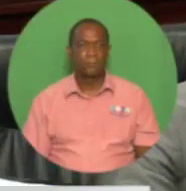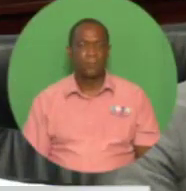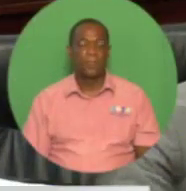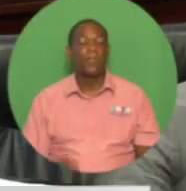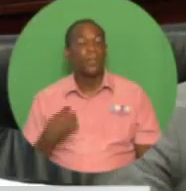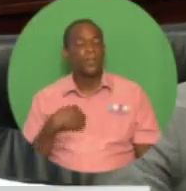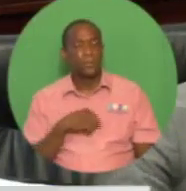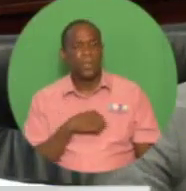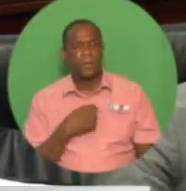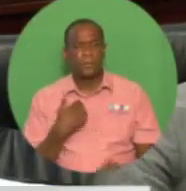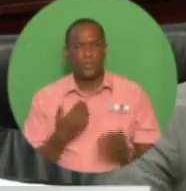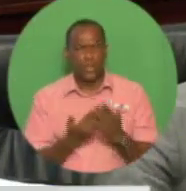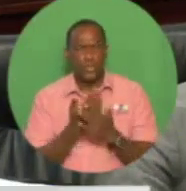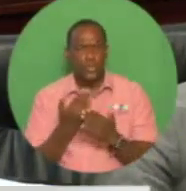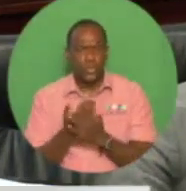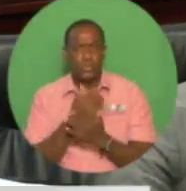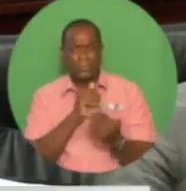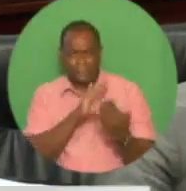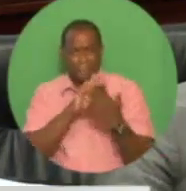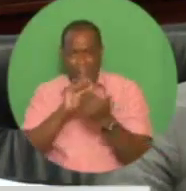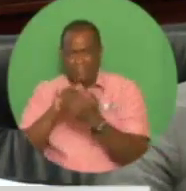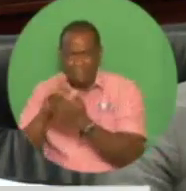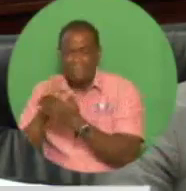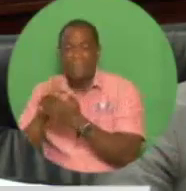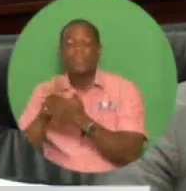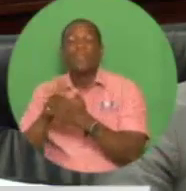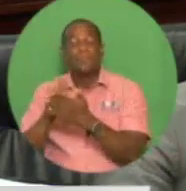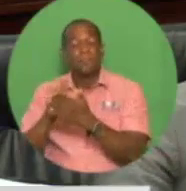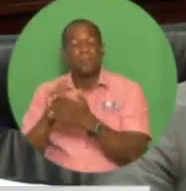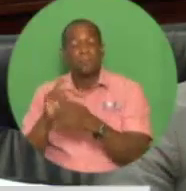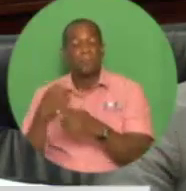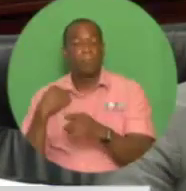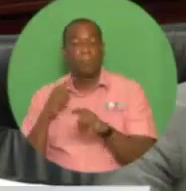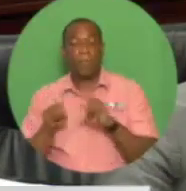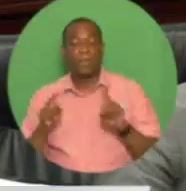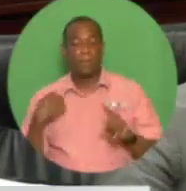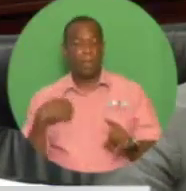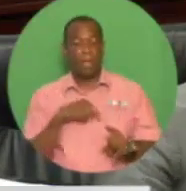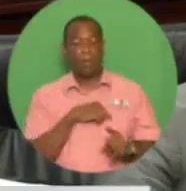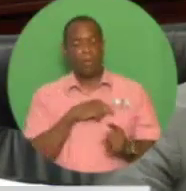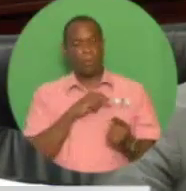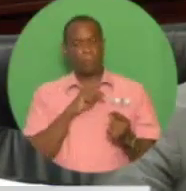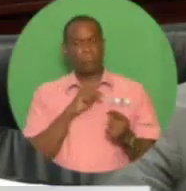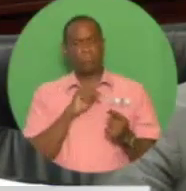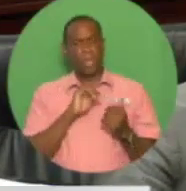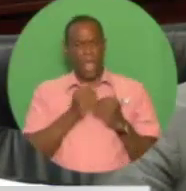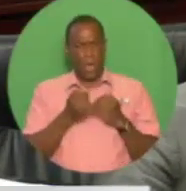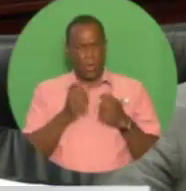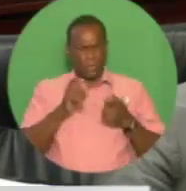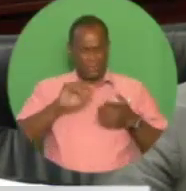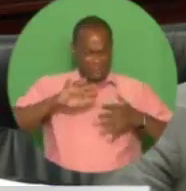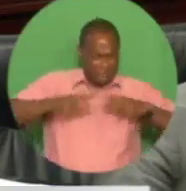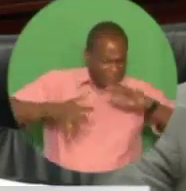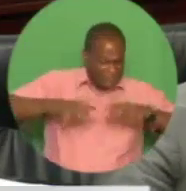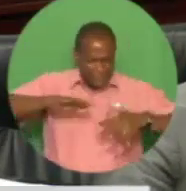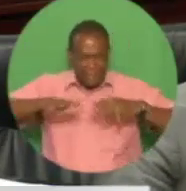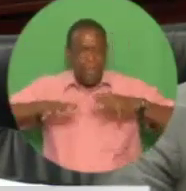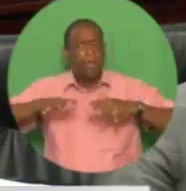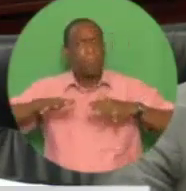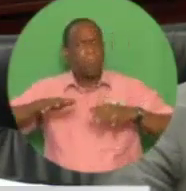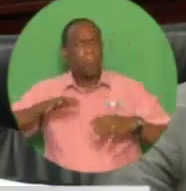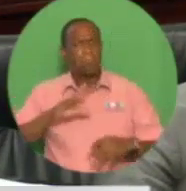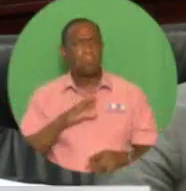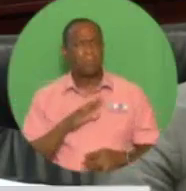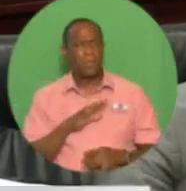and circumstances facing us is particularly significant. Adjusting a structurally unsound economy represents a